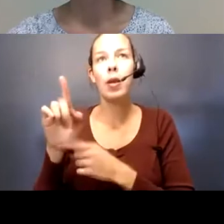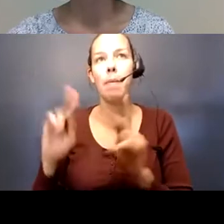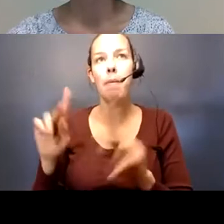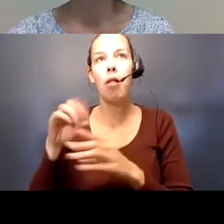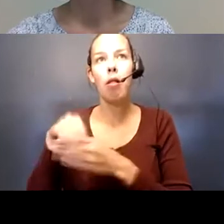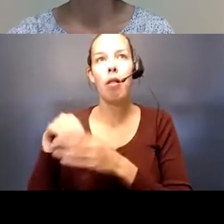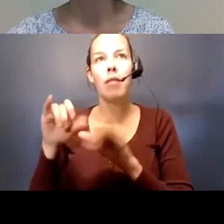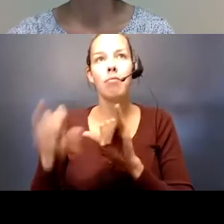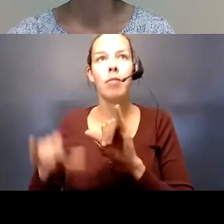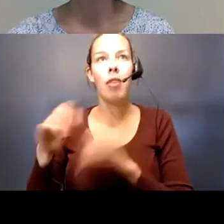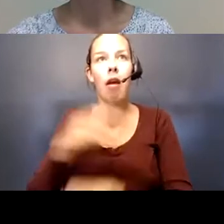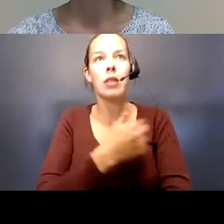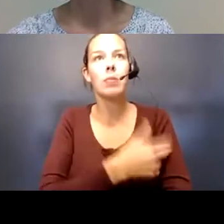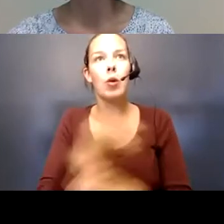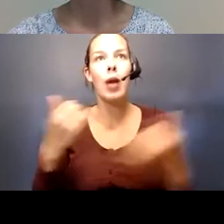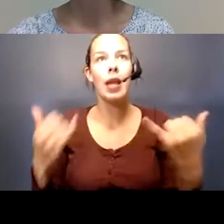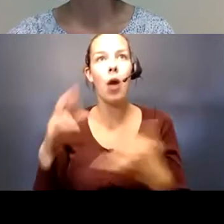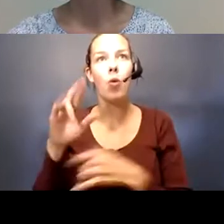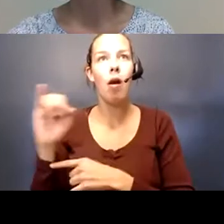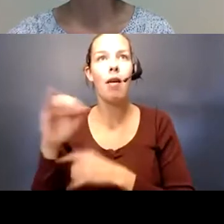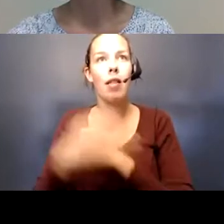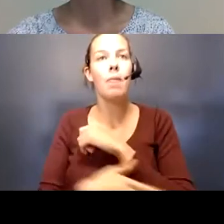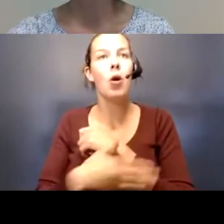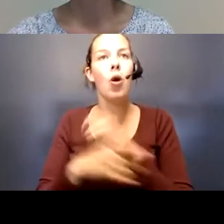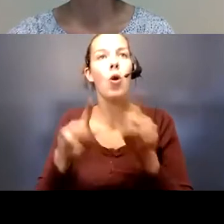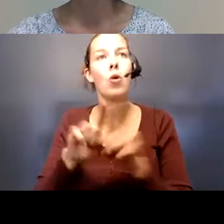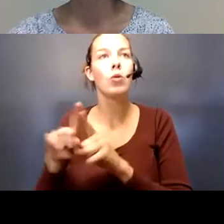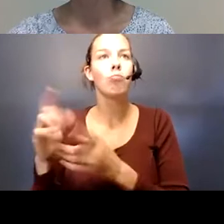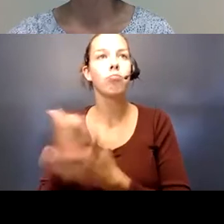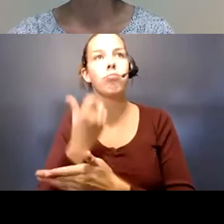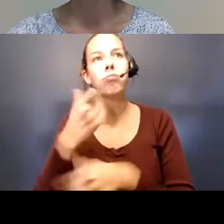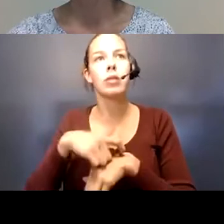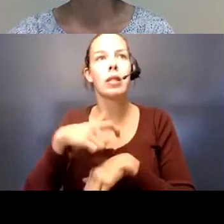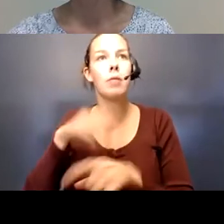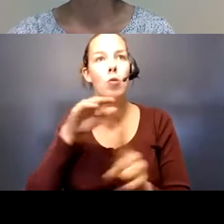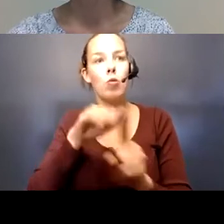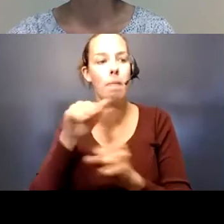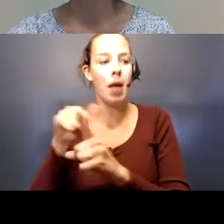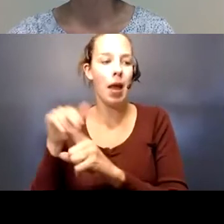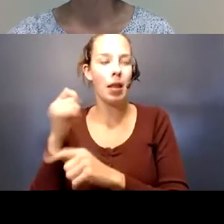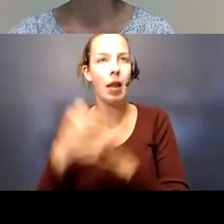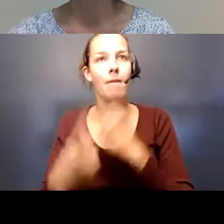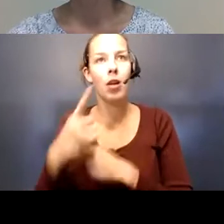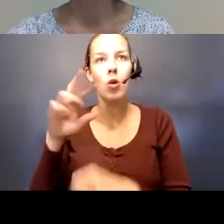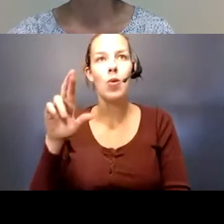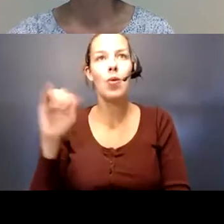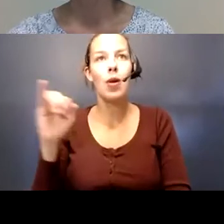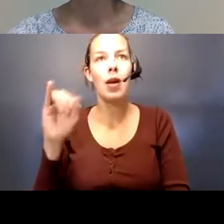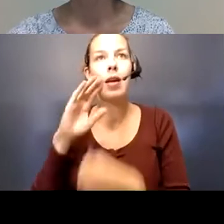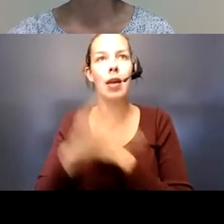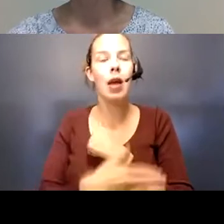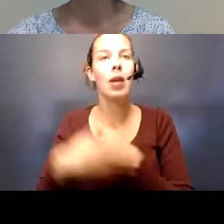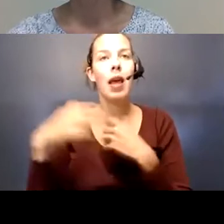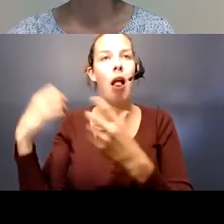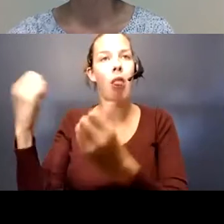in Rock Island County. I would also like to take this time to remind everyone that Rock Island County Health Department